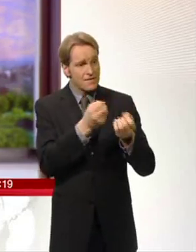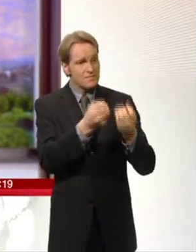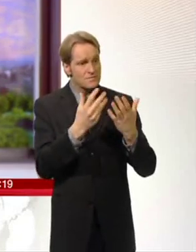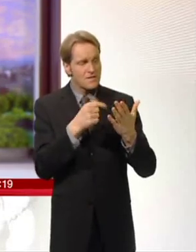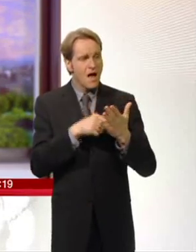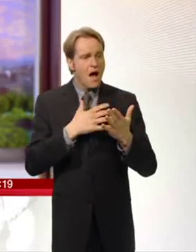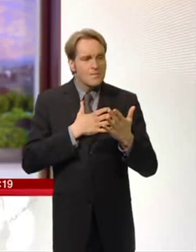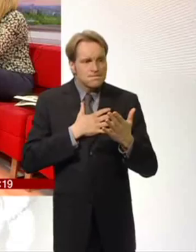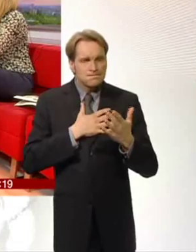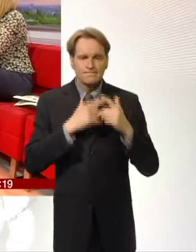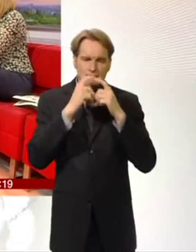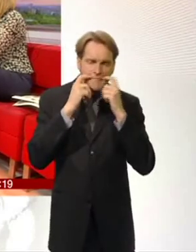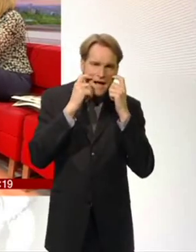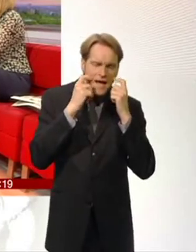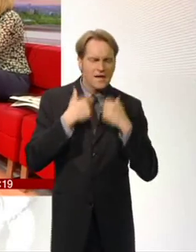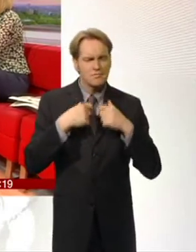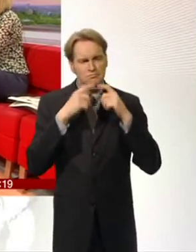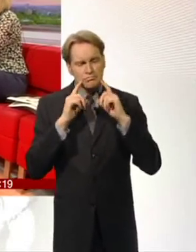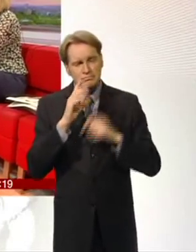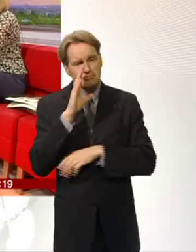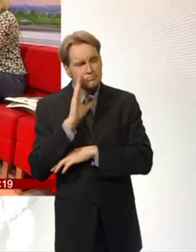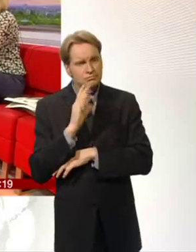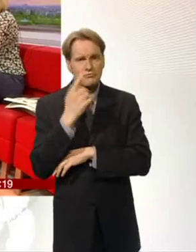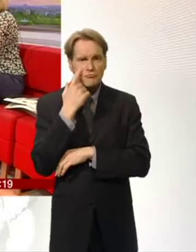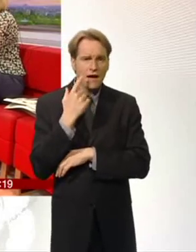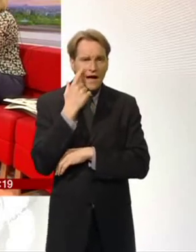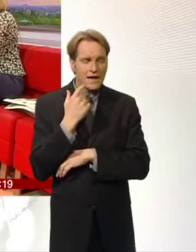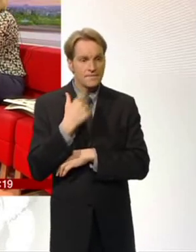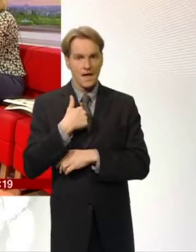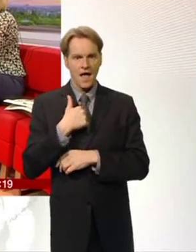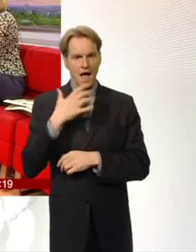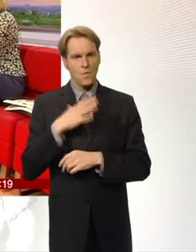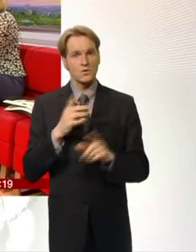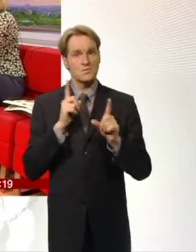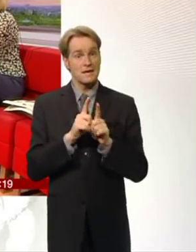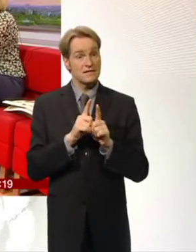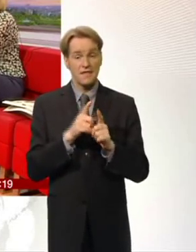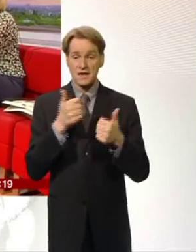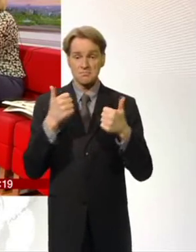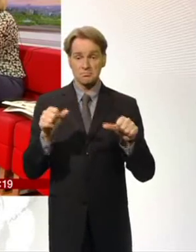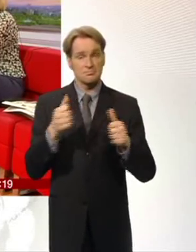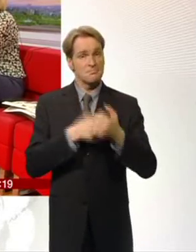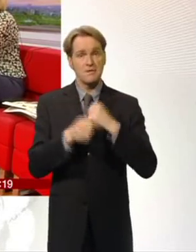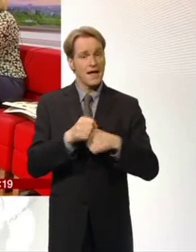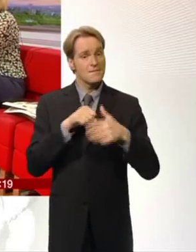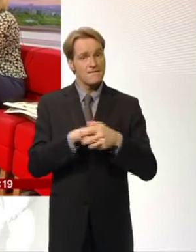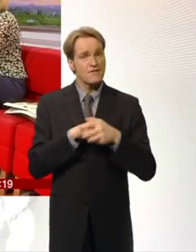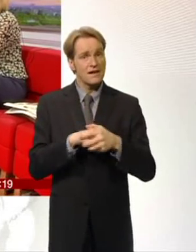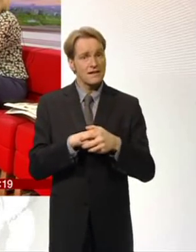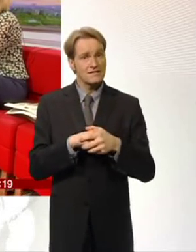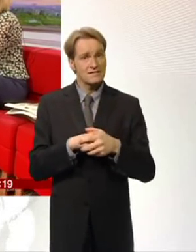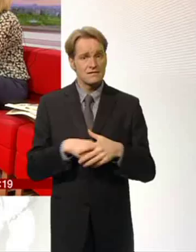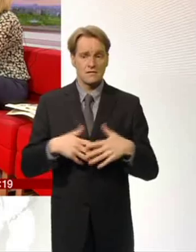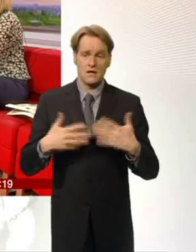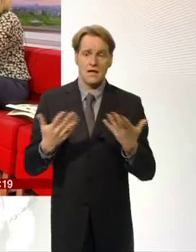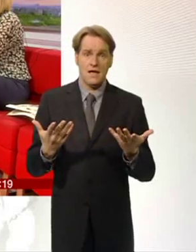or cry, but it just made me feel something and I just needed to meet her and so then we became friends. And, yeah, and, you